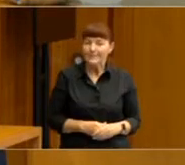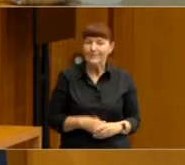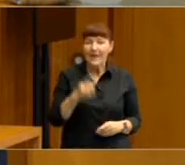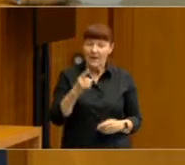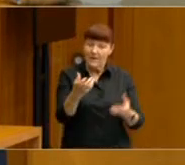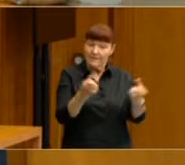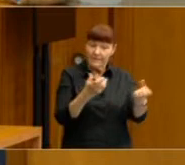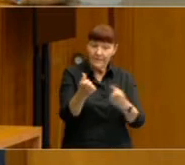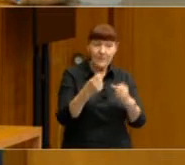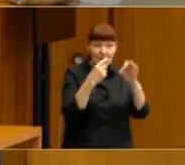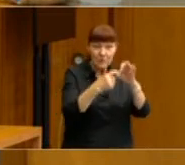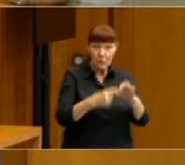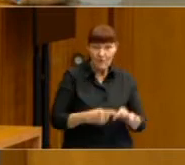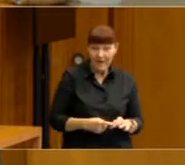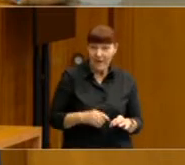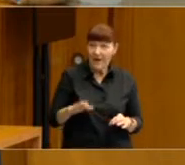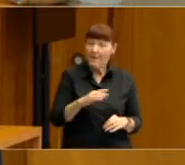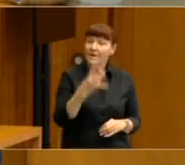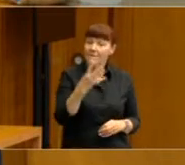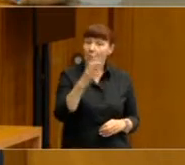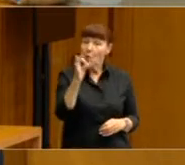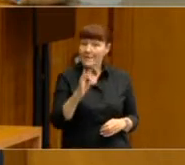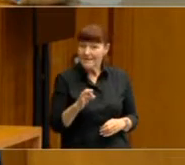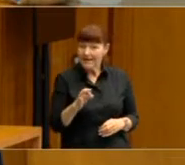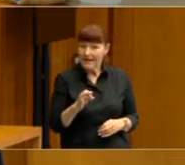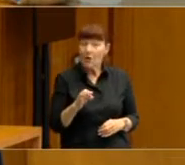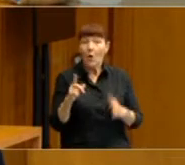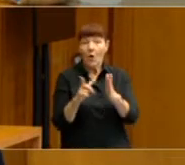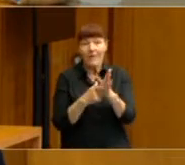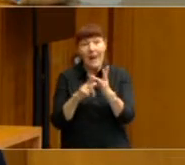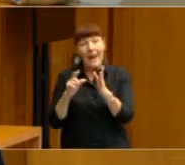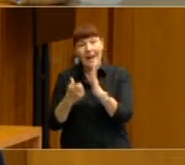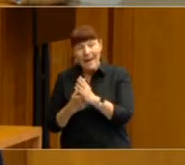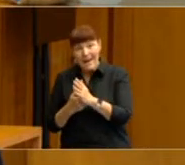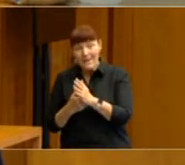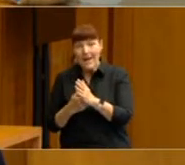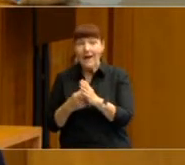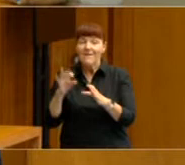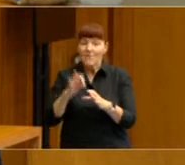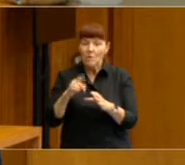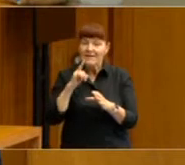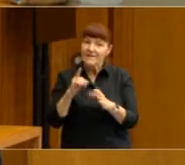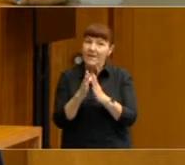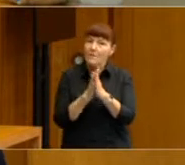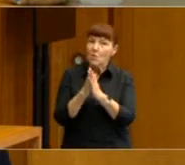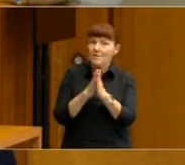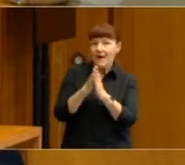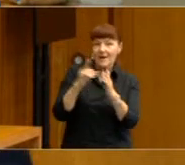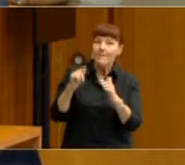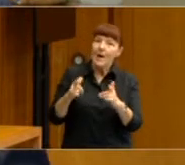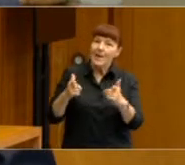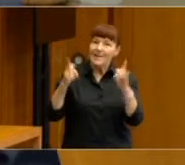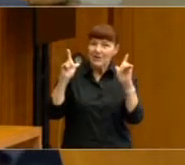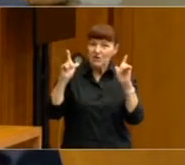in the sense that only about 4% of Labour voters said they were motivated by leadership in the election. And if you